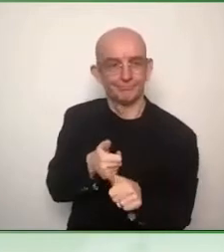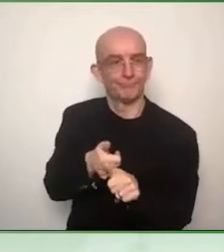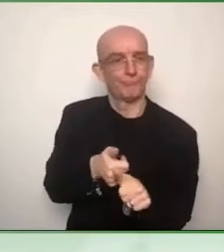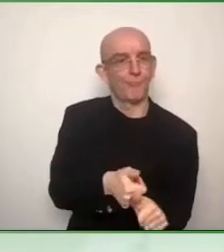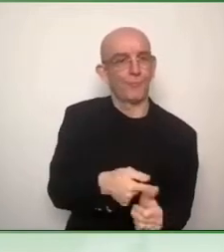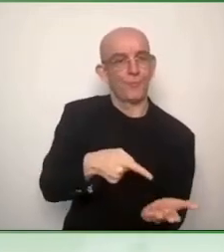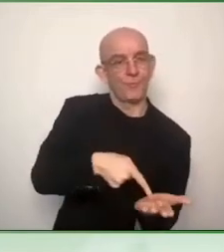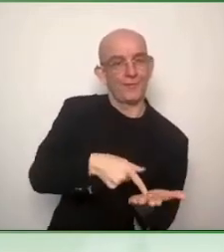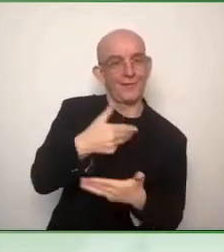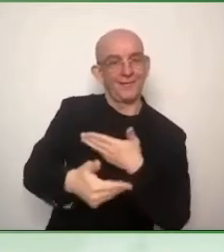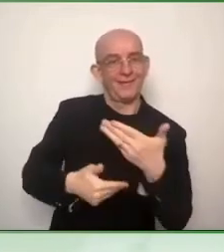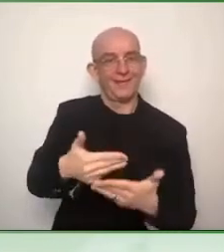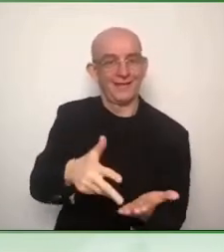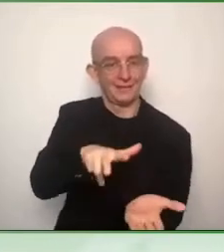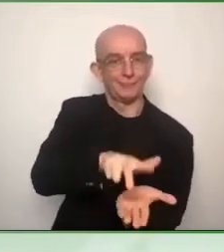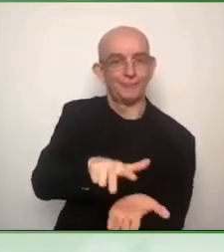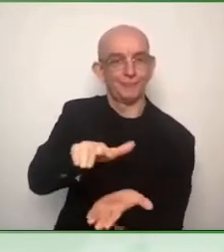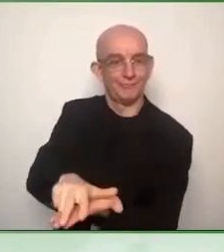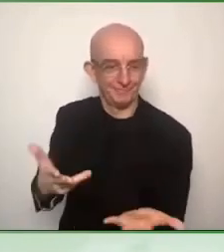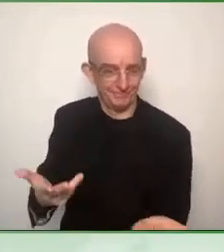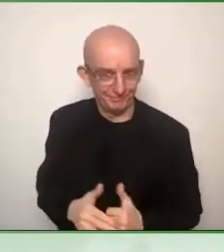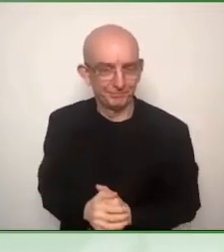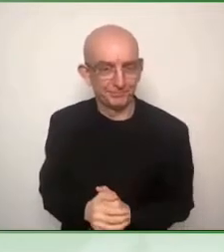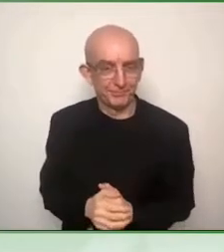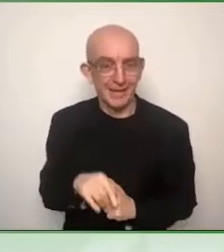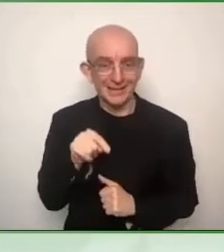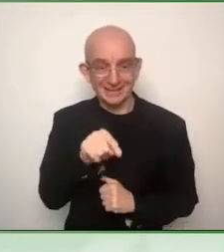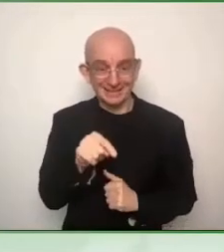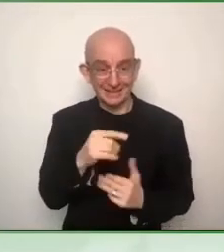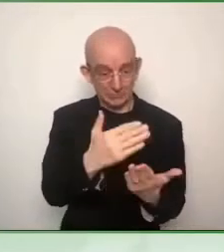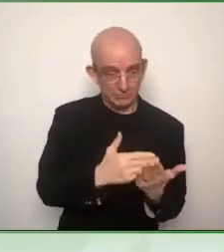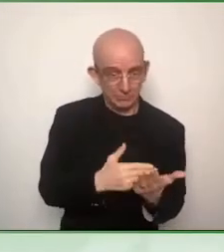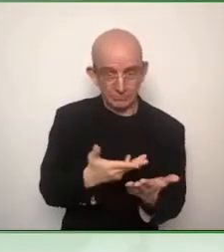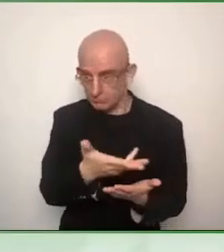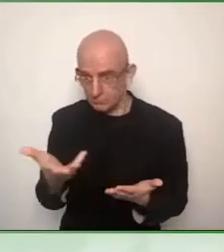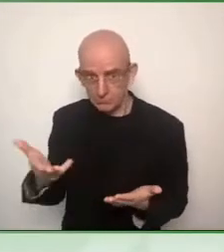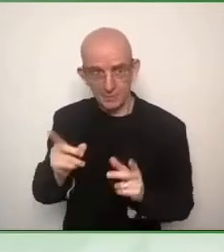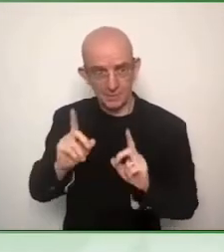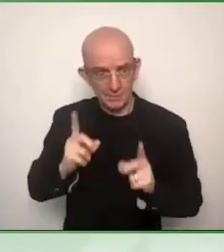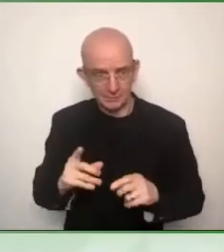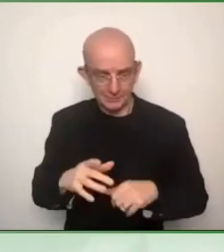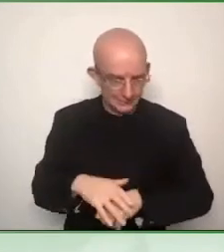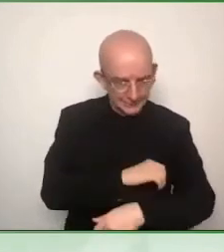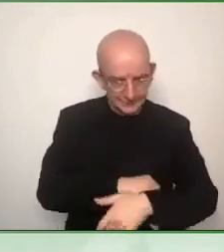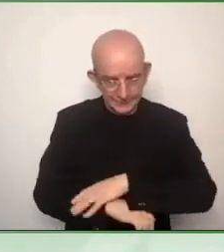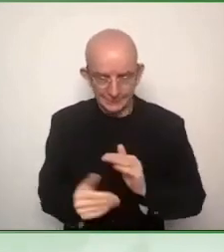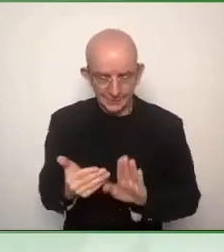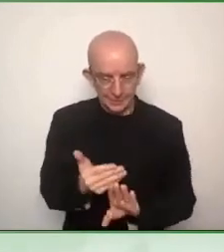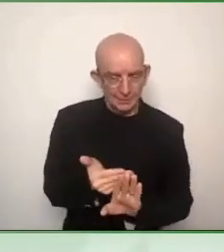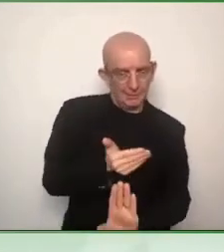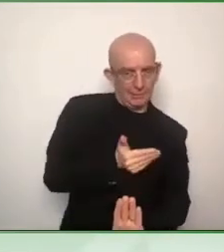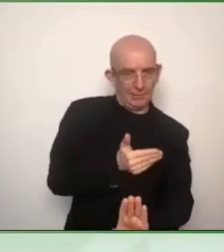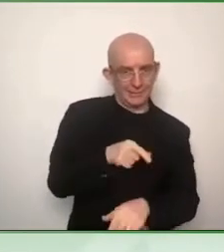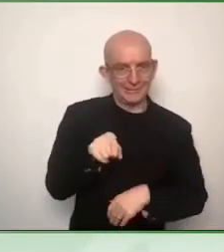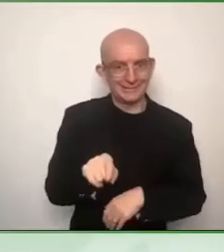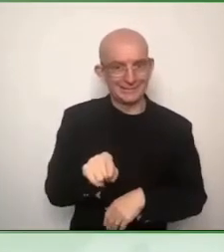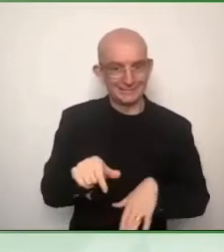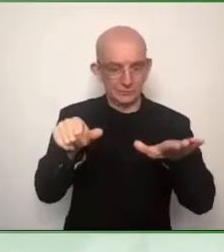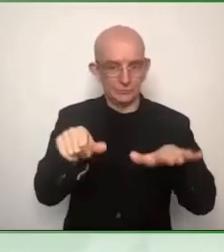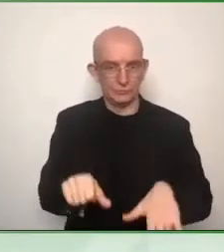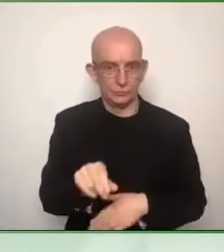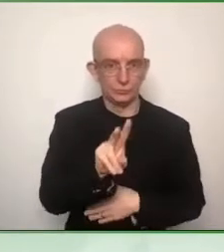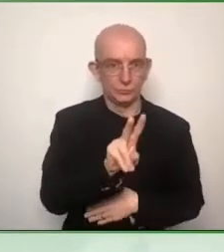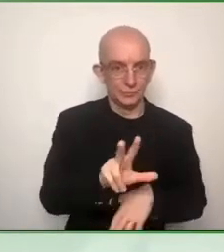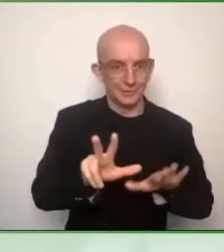2025. From that date, these products that I mentioned will only be placed in the European market when they comply